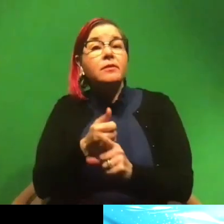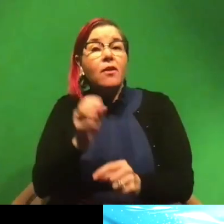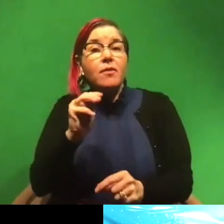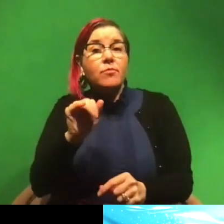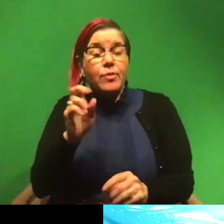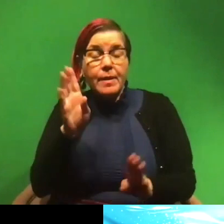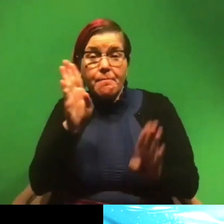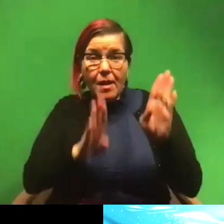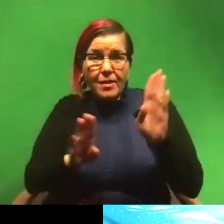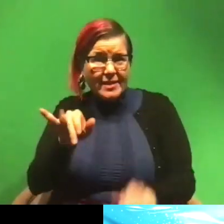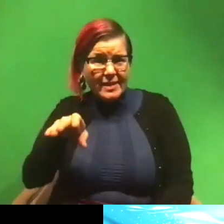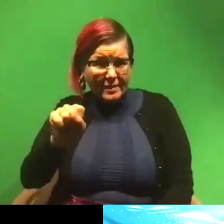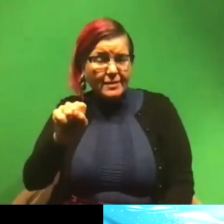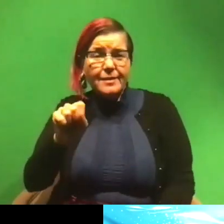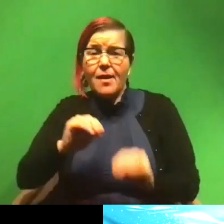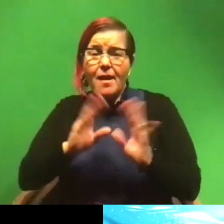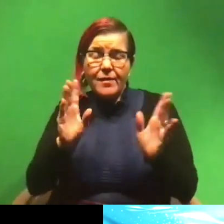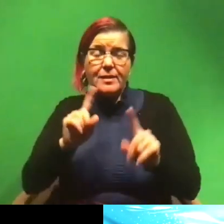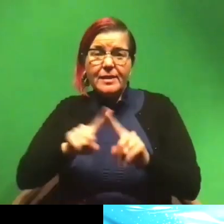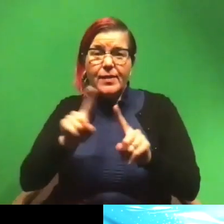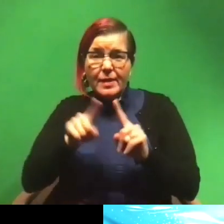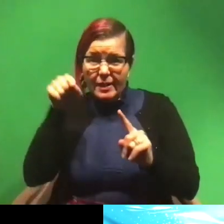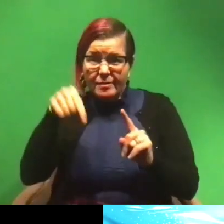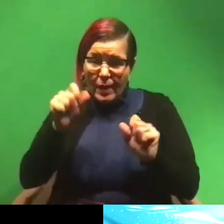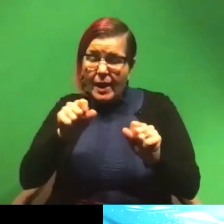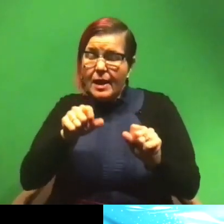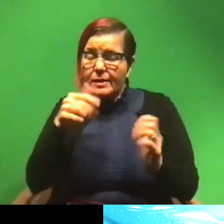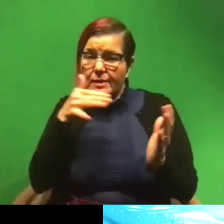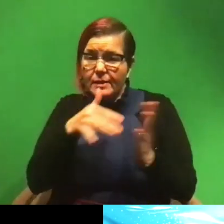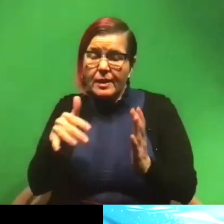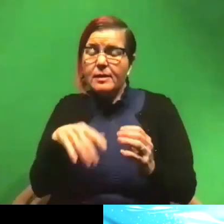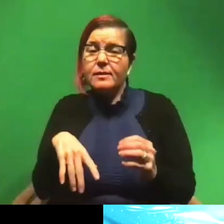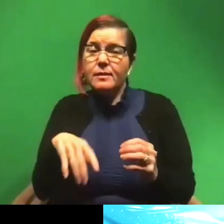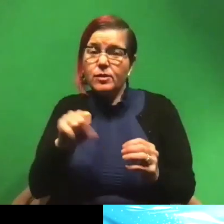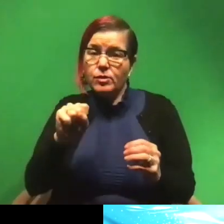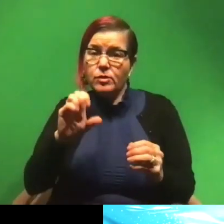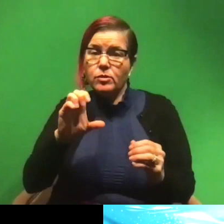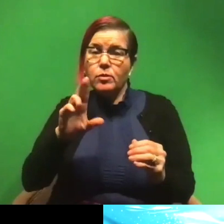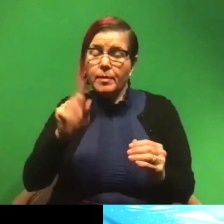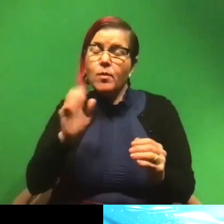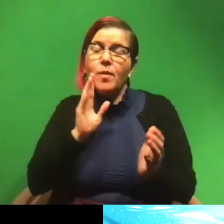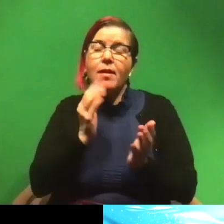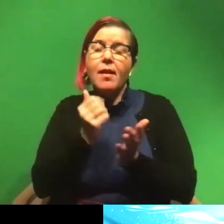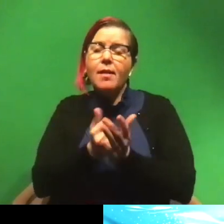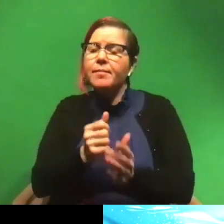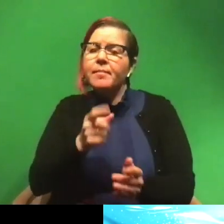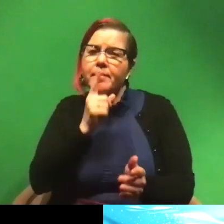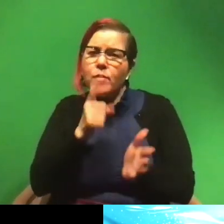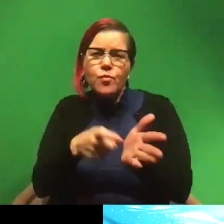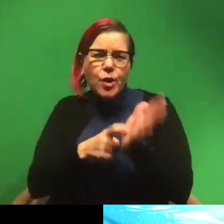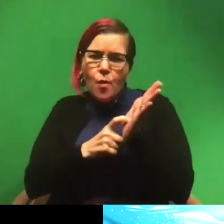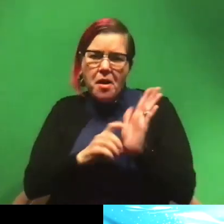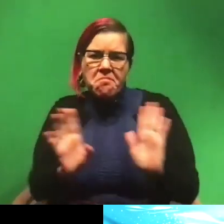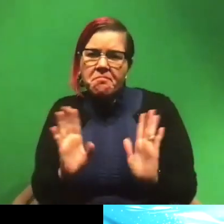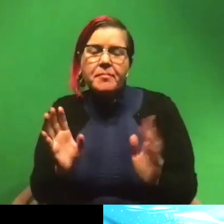yes, there are obviously a lot of things that you can study down there and it will help. I will say it's not a requirement. So there are